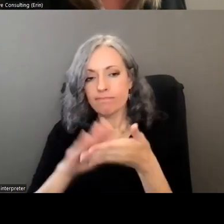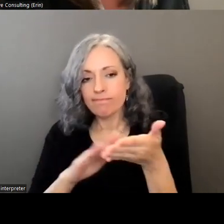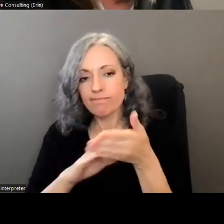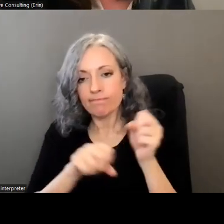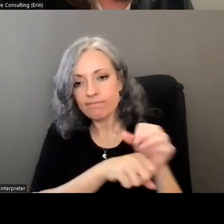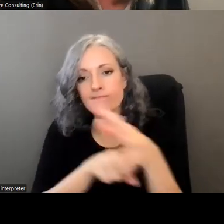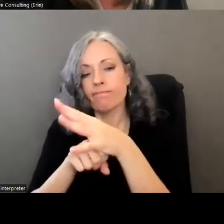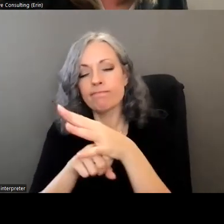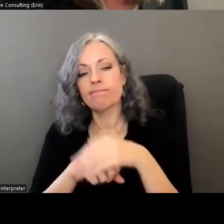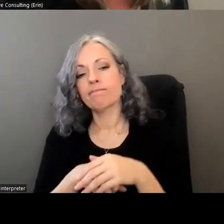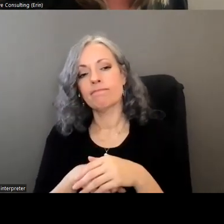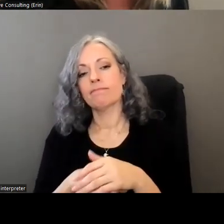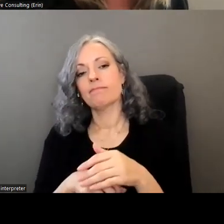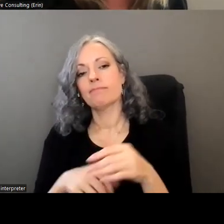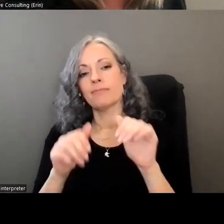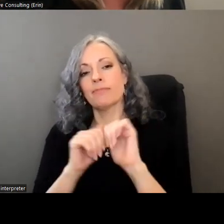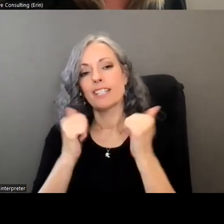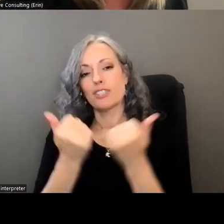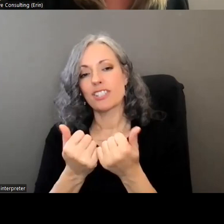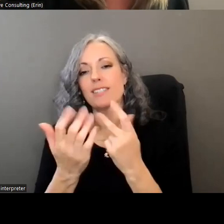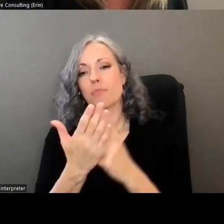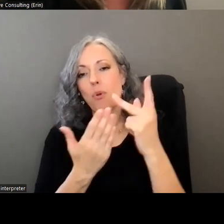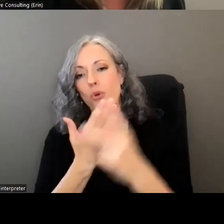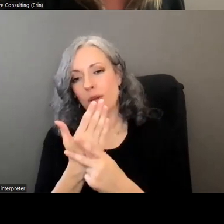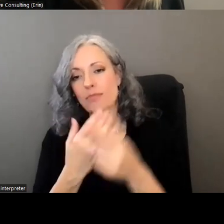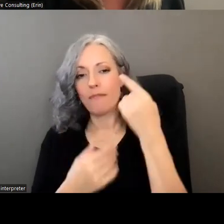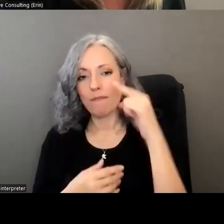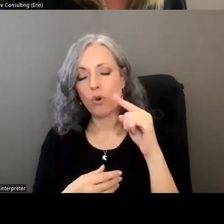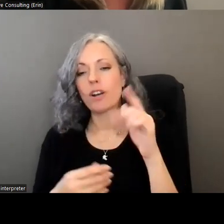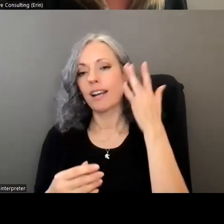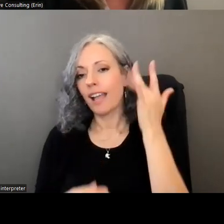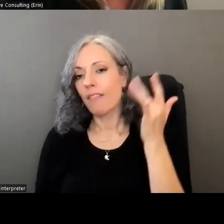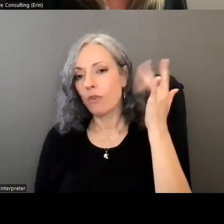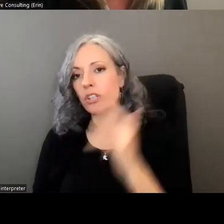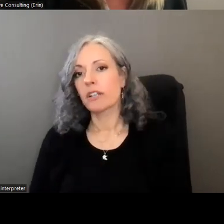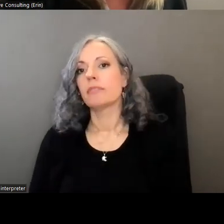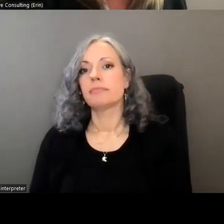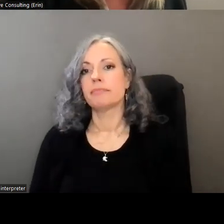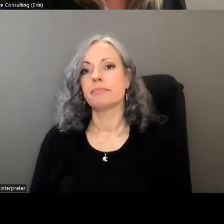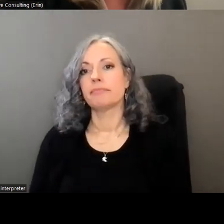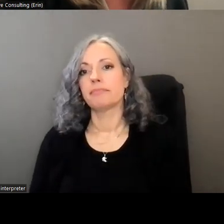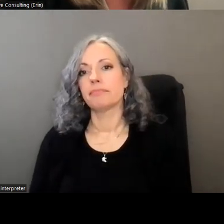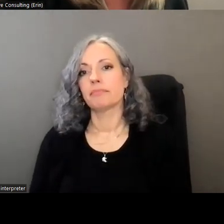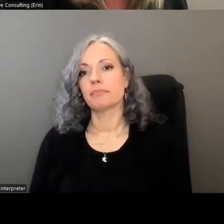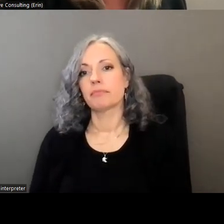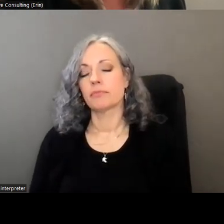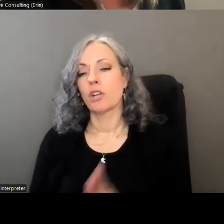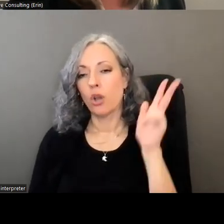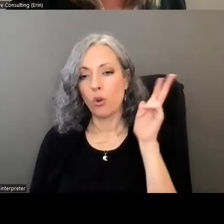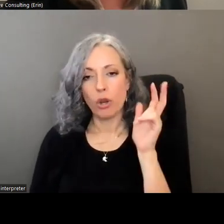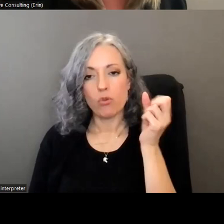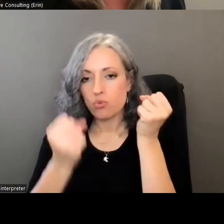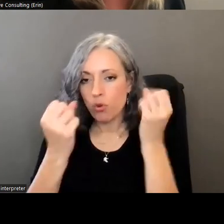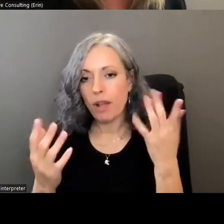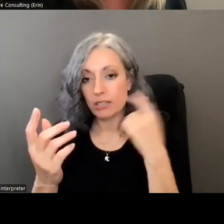of um of agencies and their programs for uh for california and uh we heard a lot about the